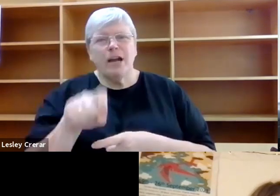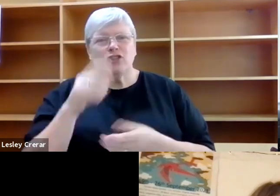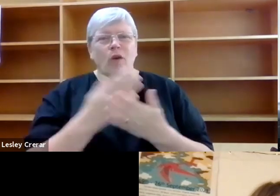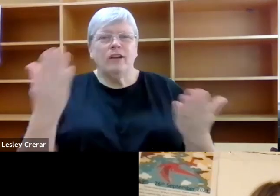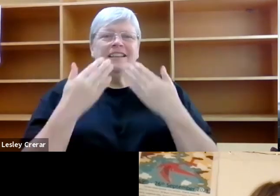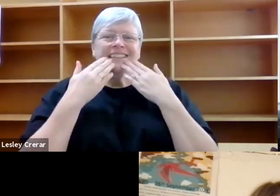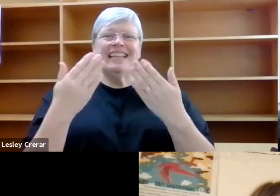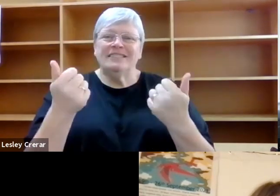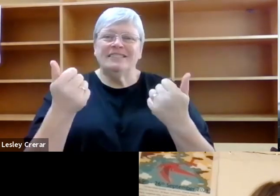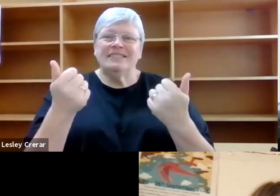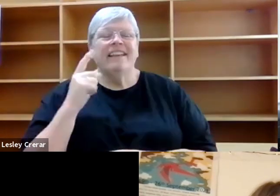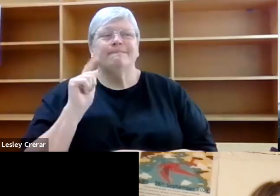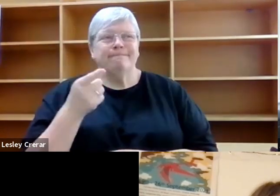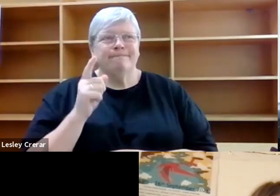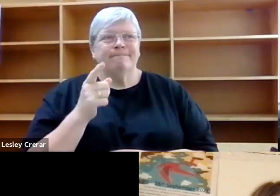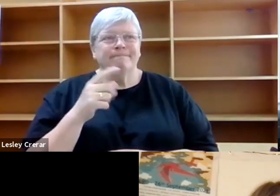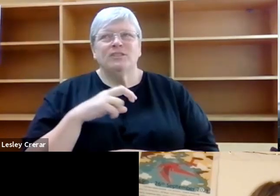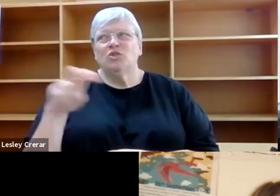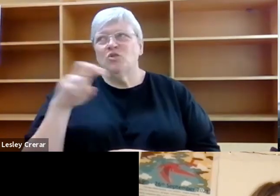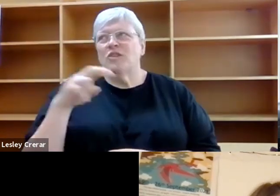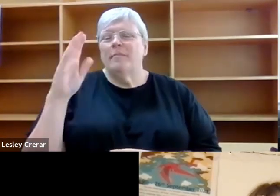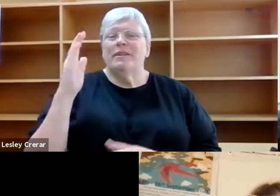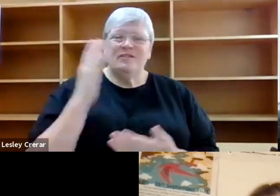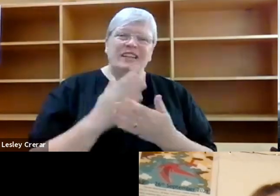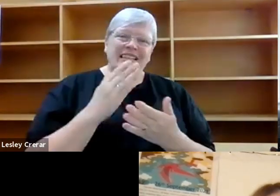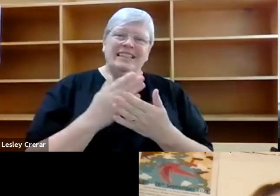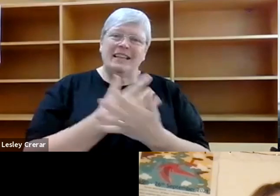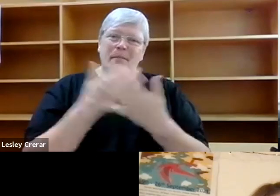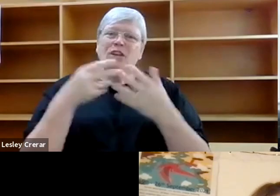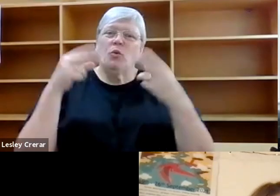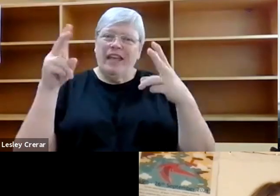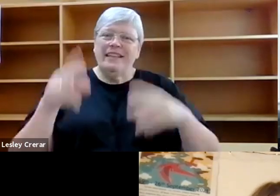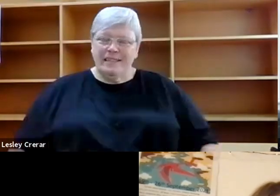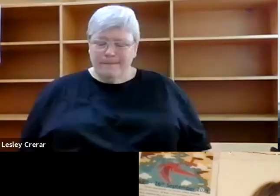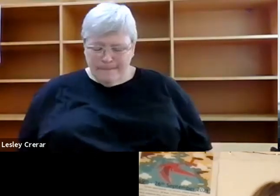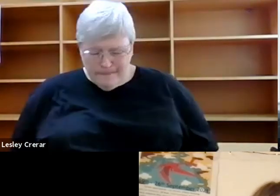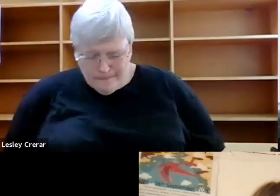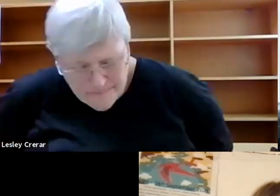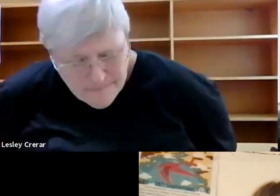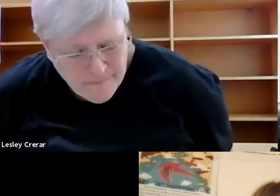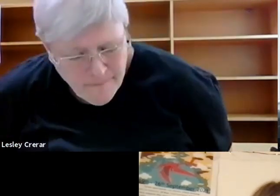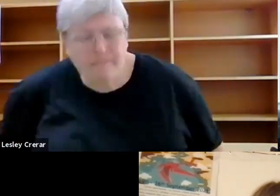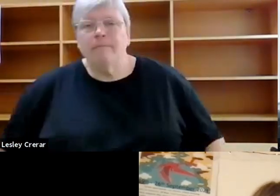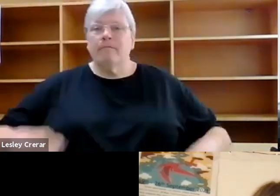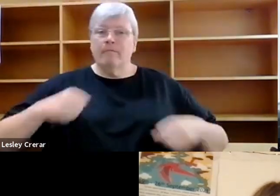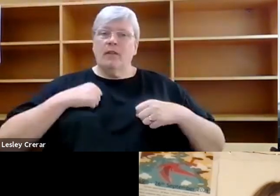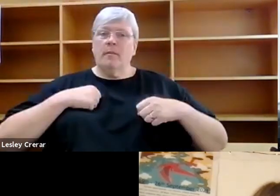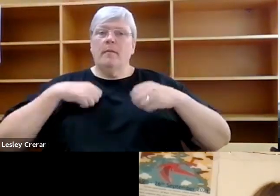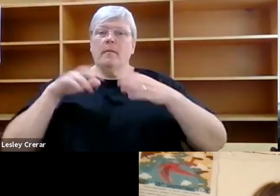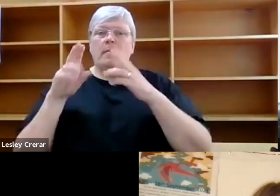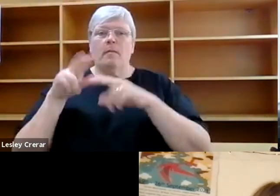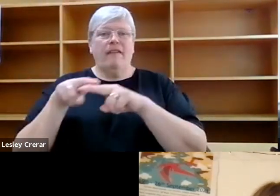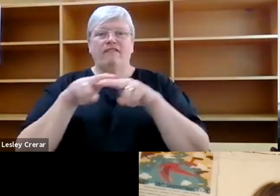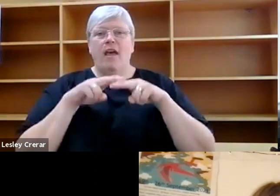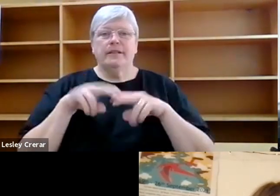think that trip was pivotal in a number of ways. My family are atheists and